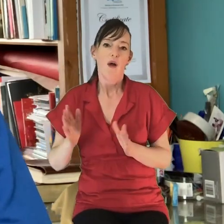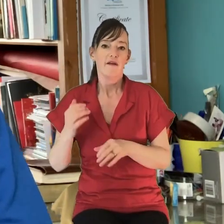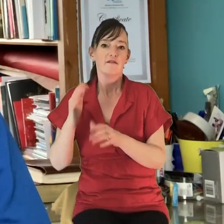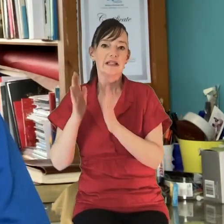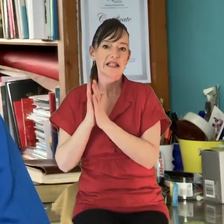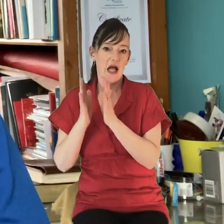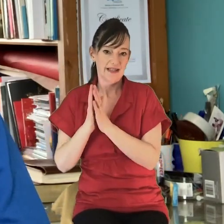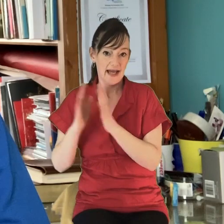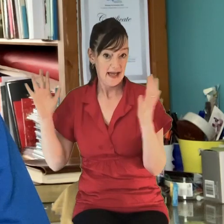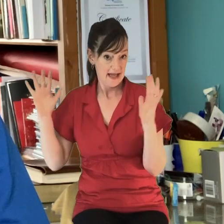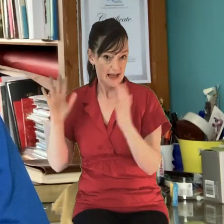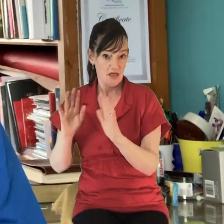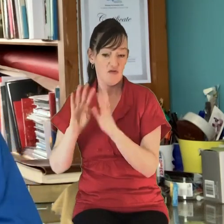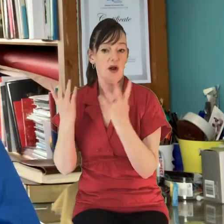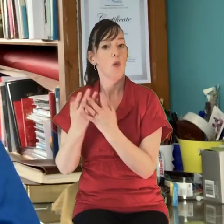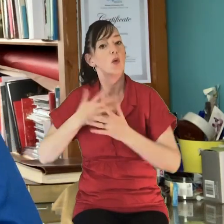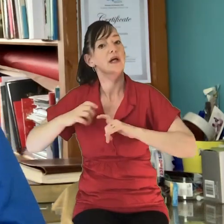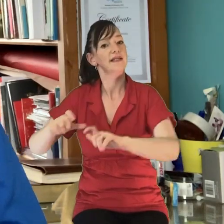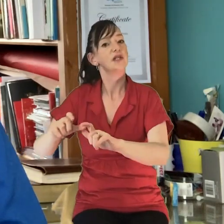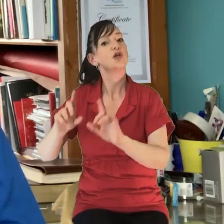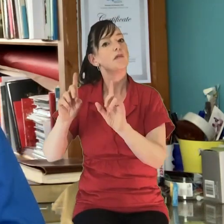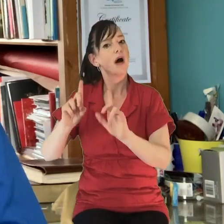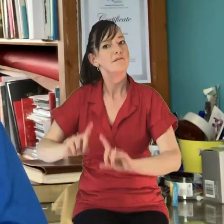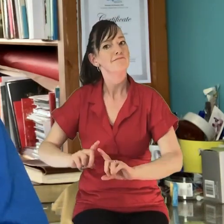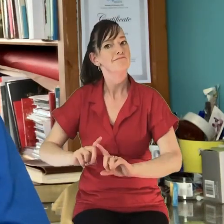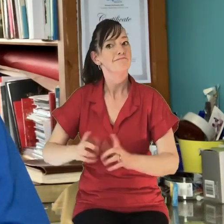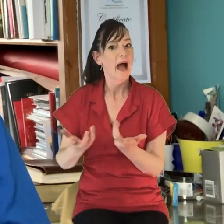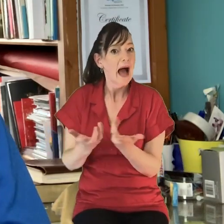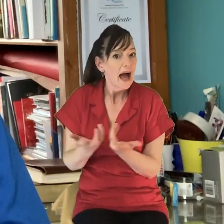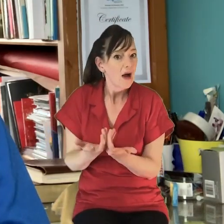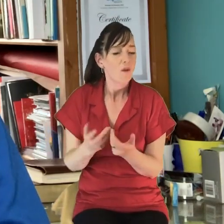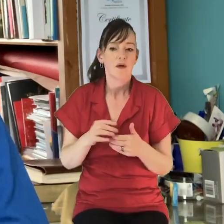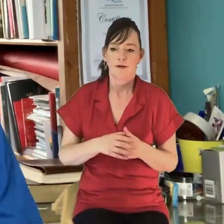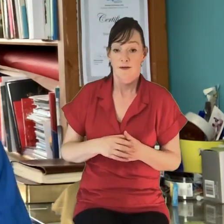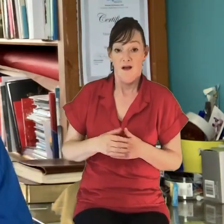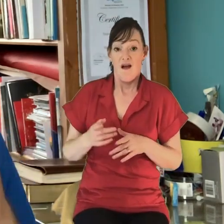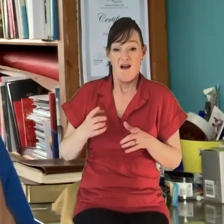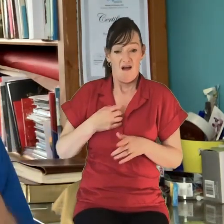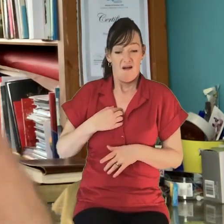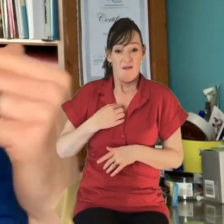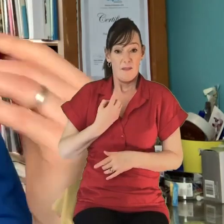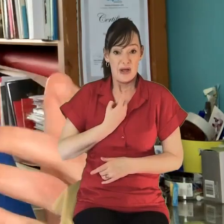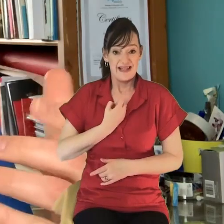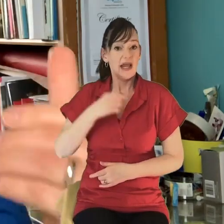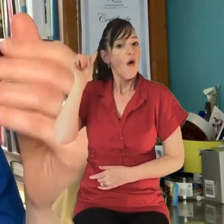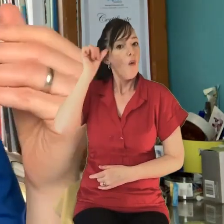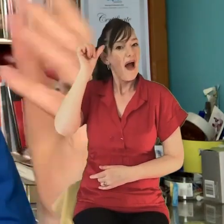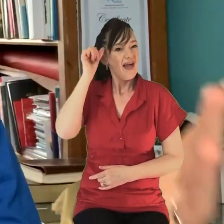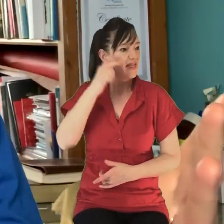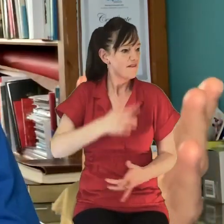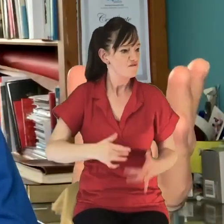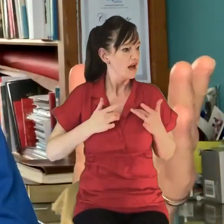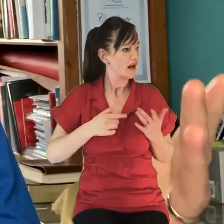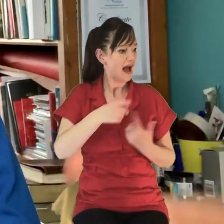one of the things that I was conscious of early on was the way in which, you know, there was this sense of our lives being